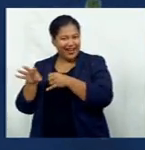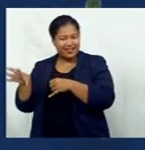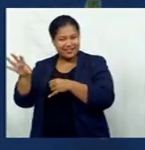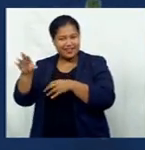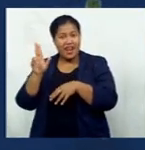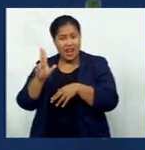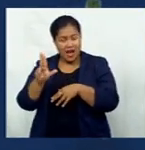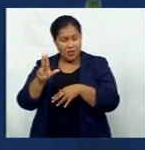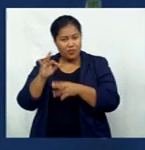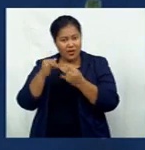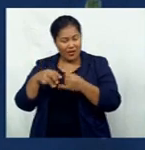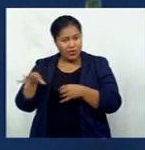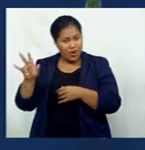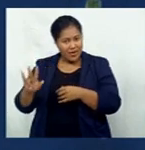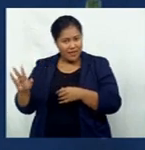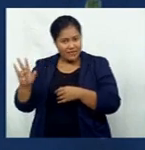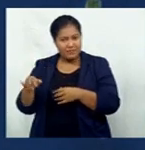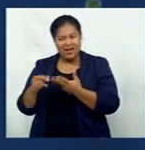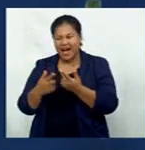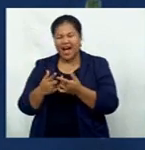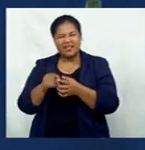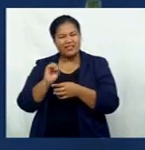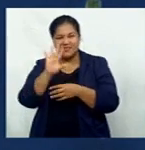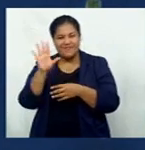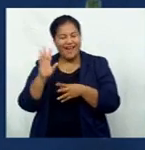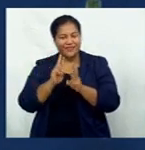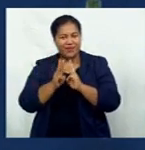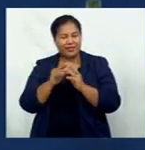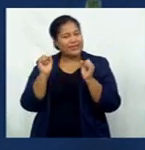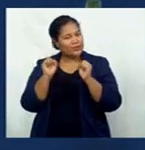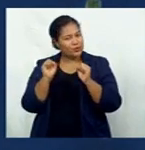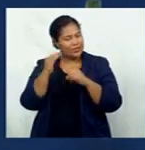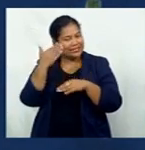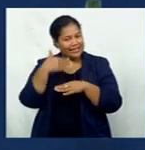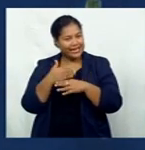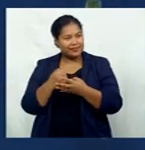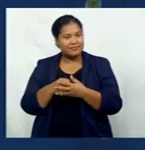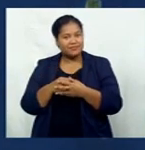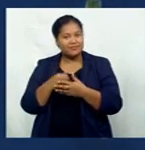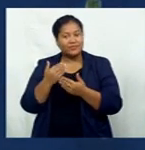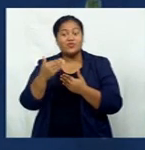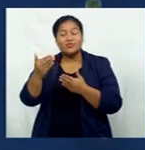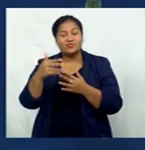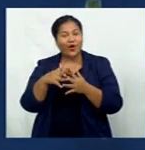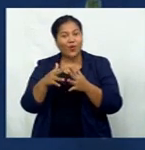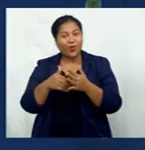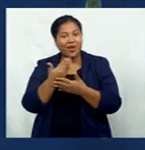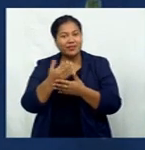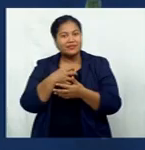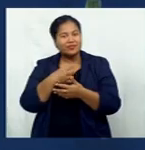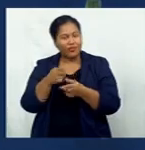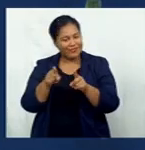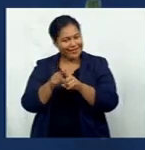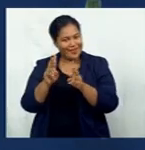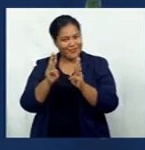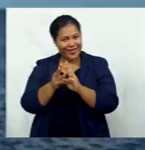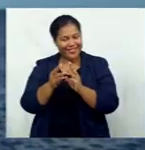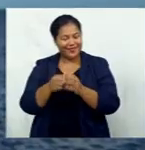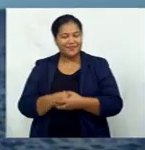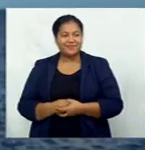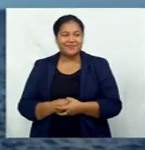Laos and Lomaiviti group. Elsewhere mainly fine weather, cool nights. The outlook for Wednesday, more of the same conditions.